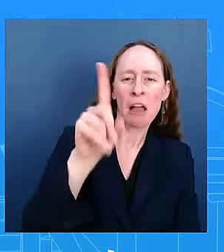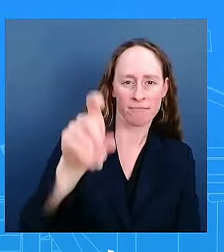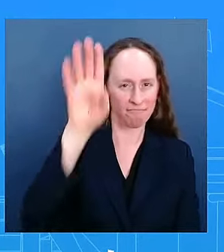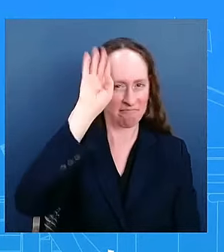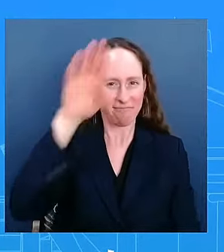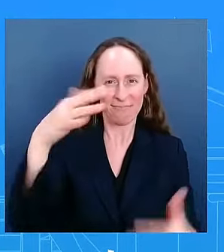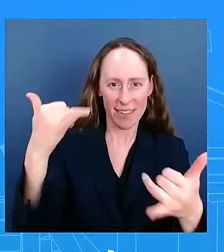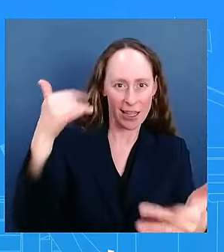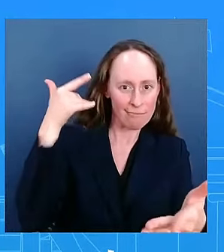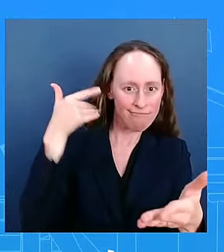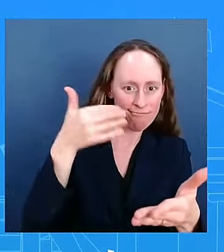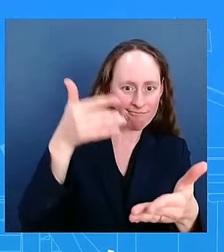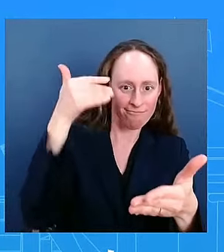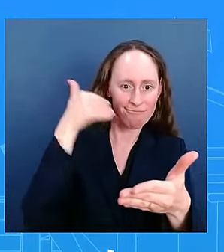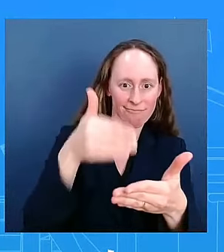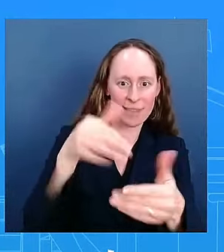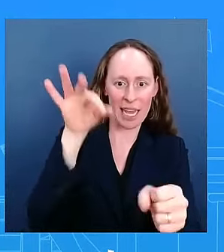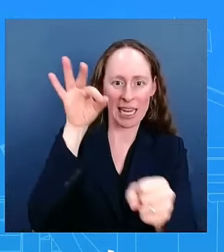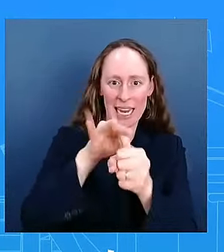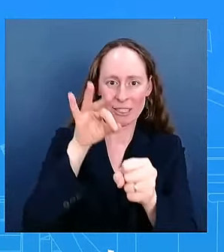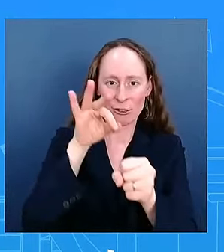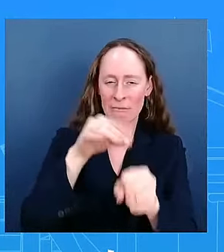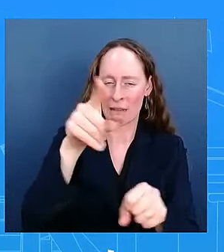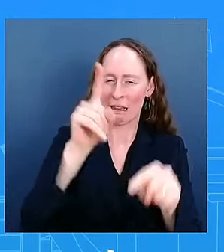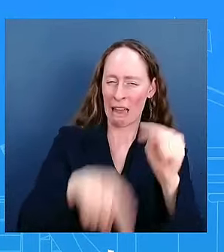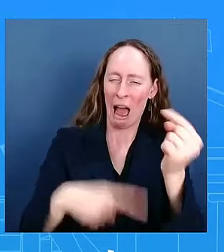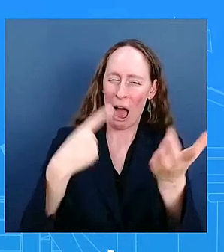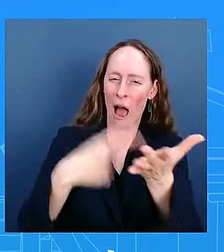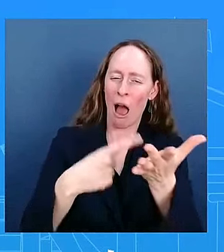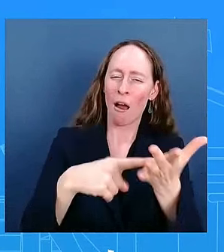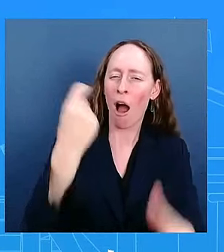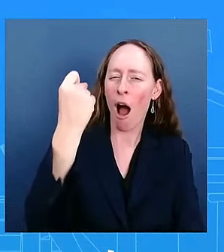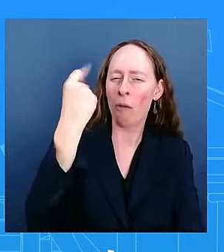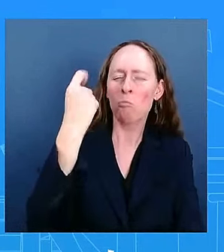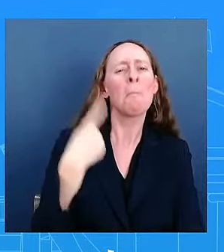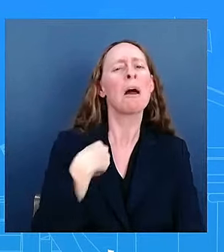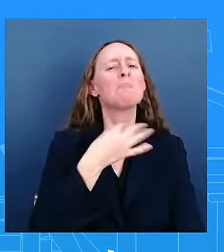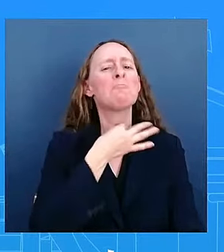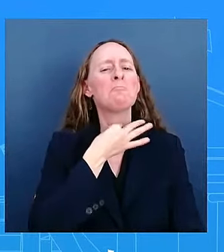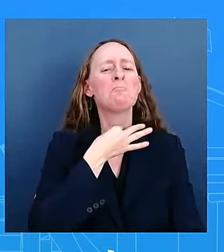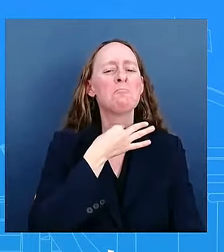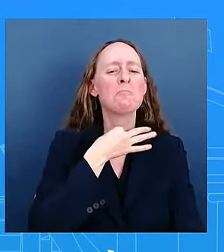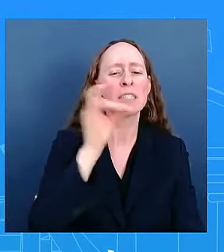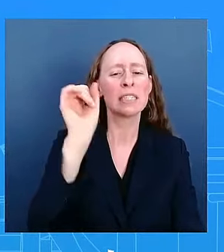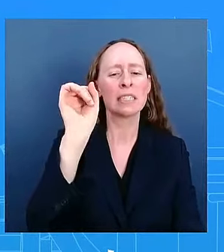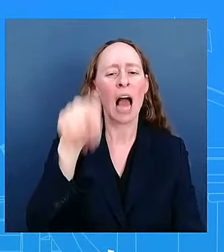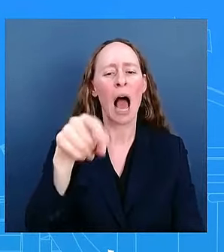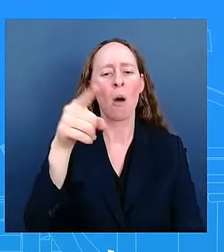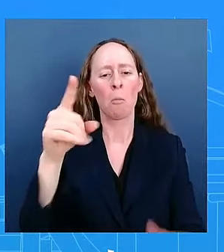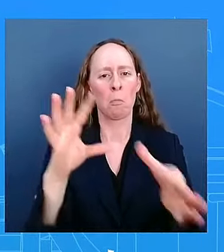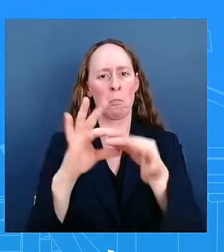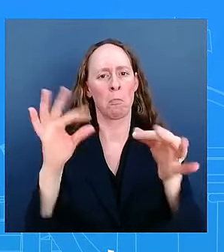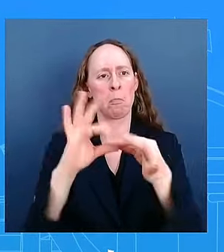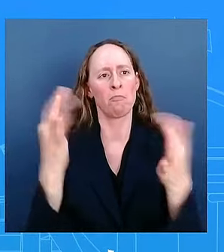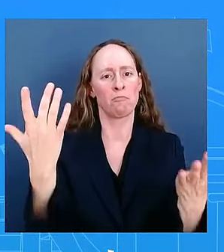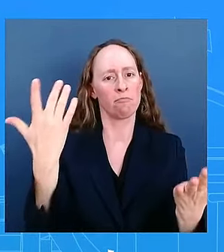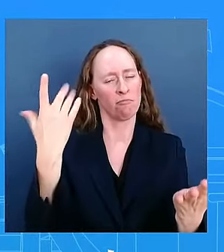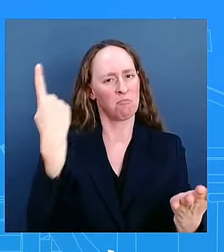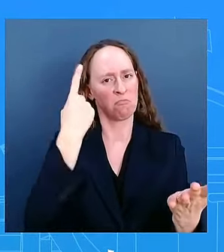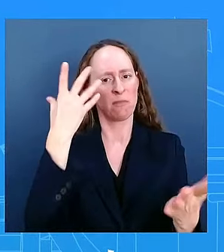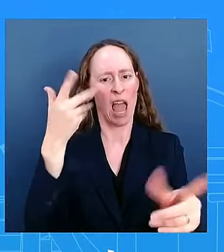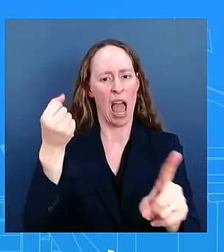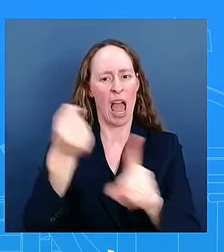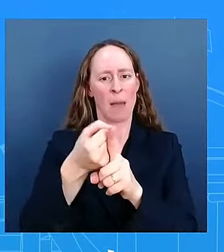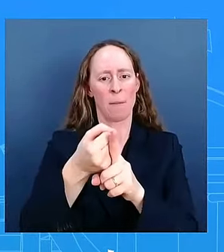election but can you say a few words about what you think the impact would be of the tariffs that former